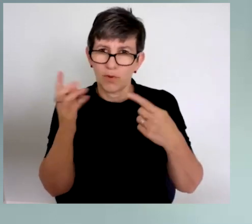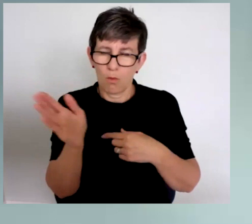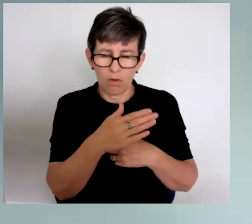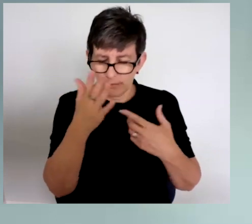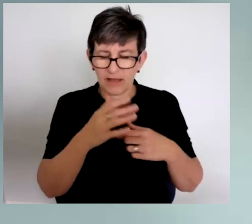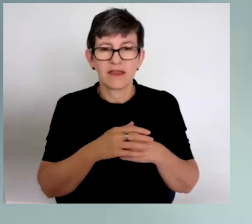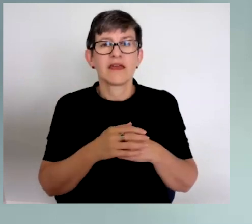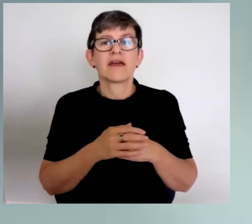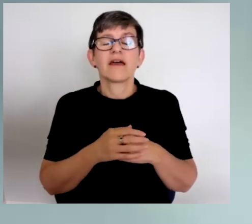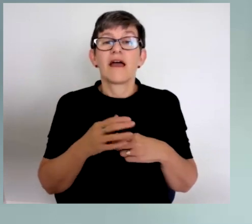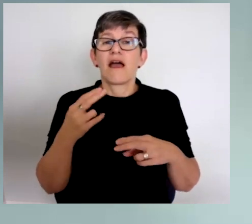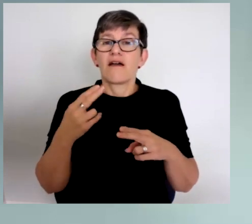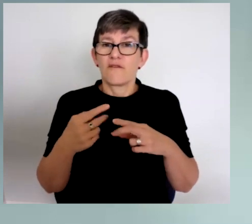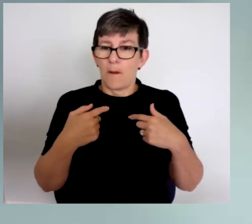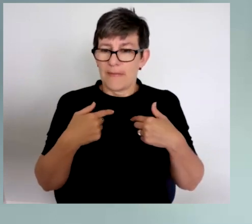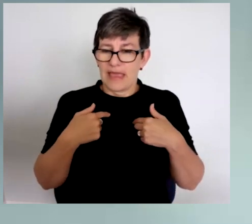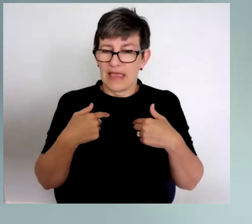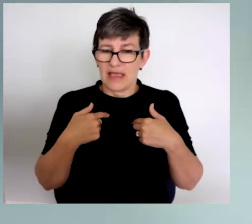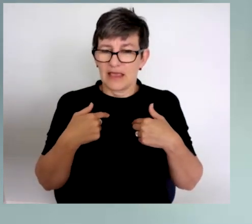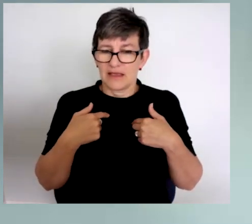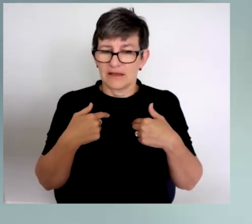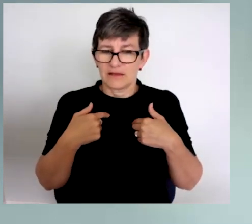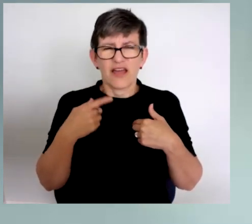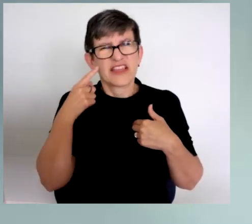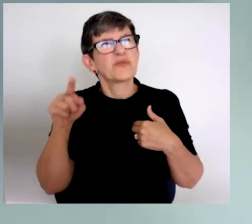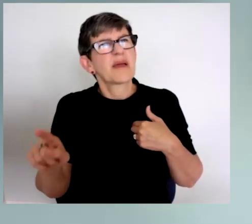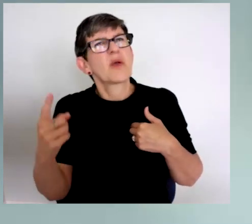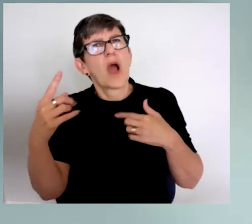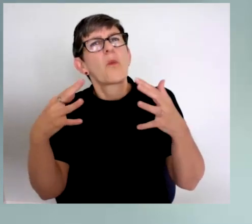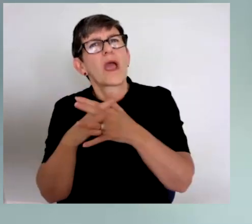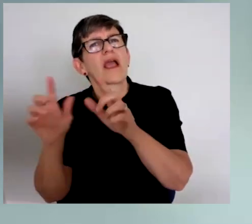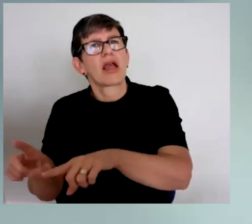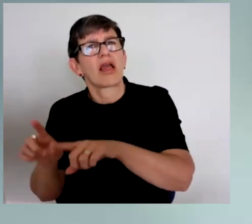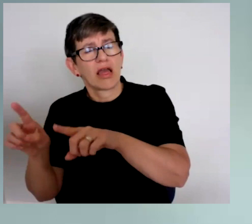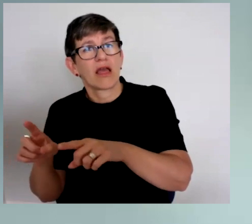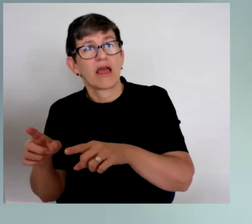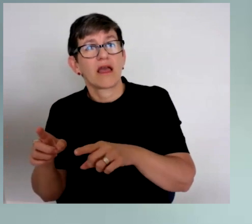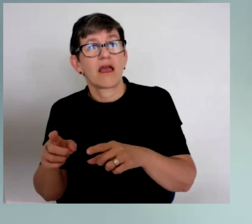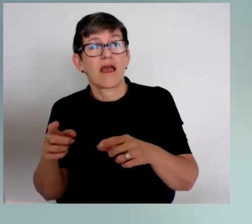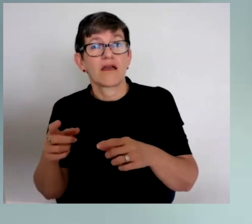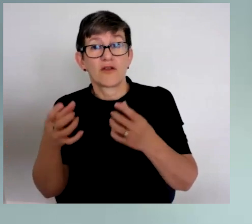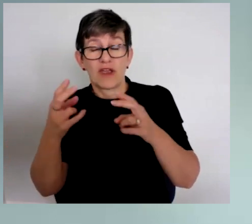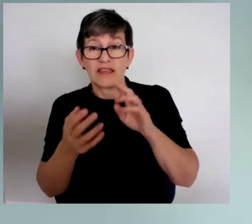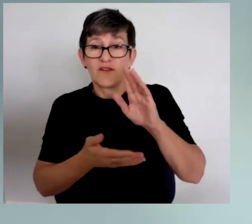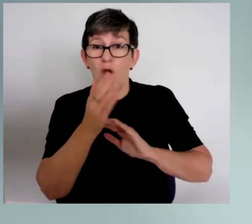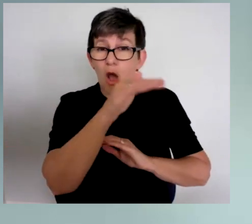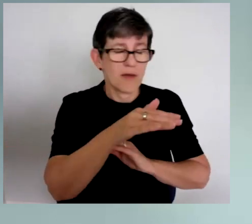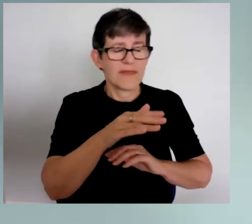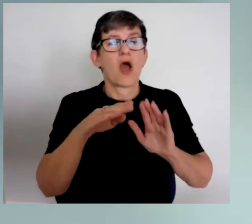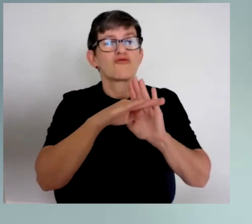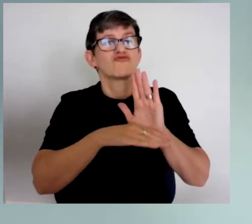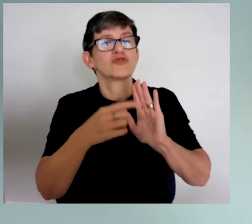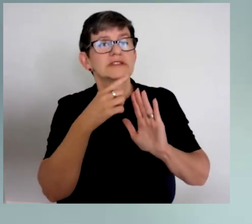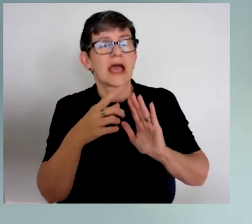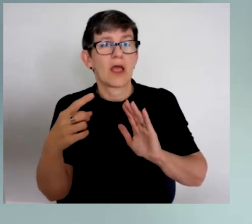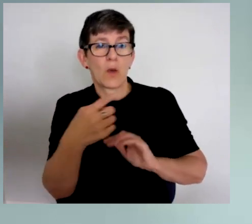where in order to take her home, I think she'd been in there for about a week. And in order to take her home, the rule was that we